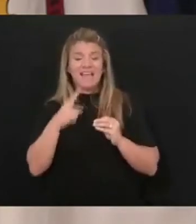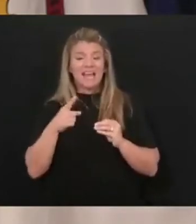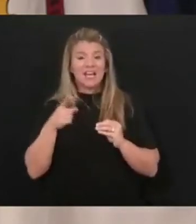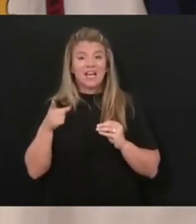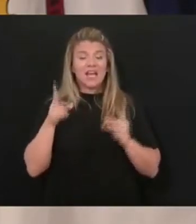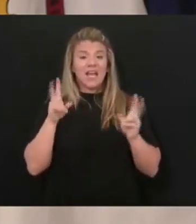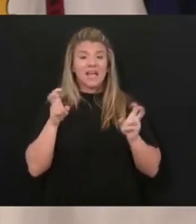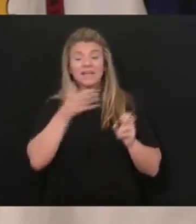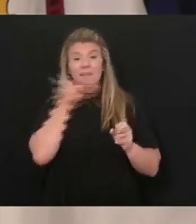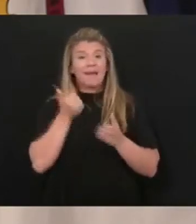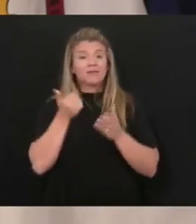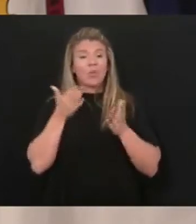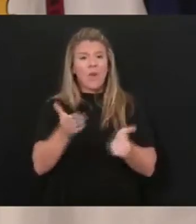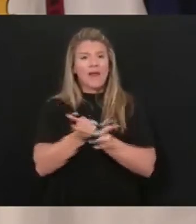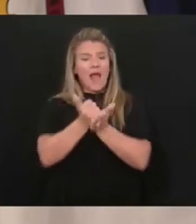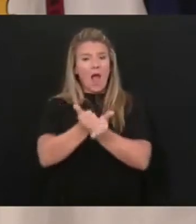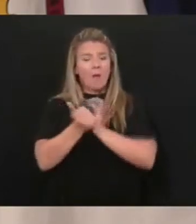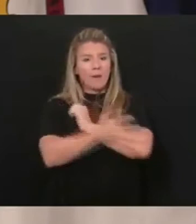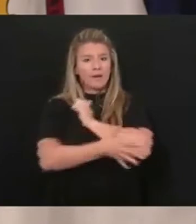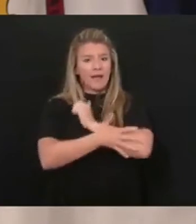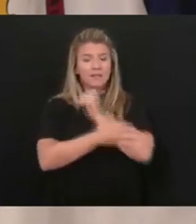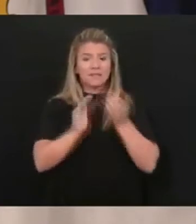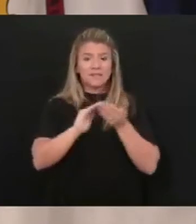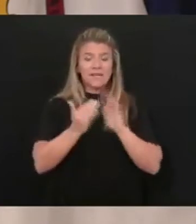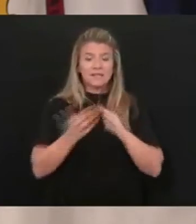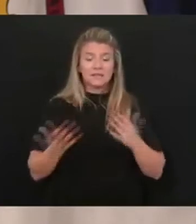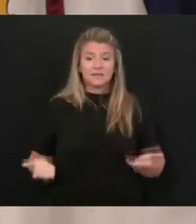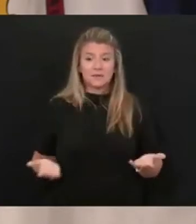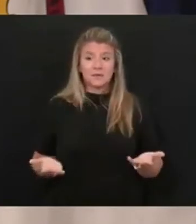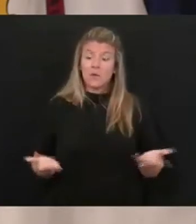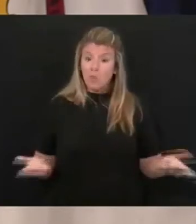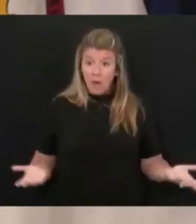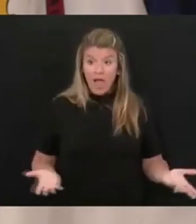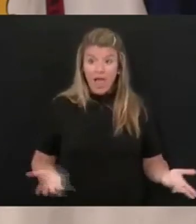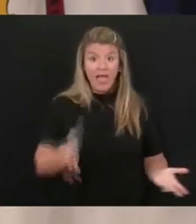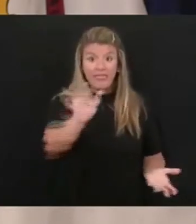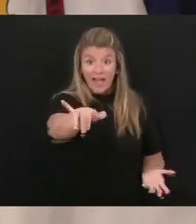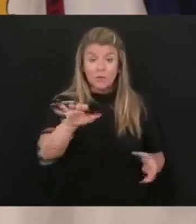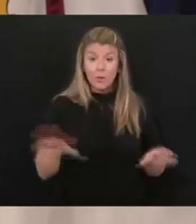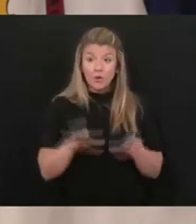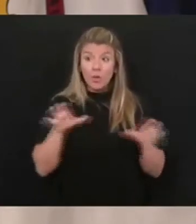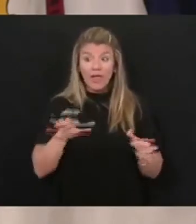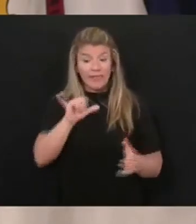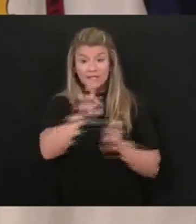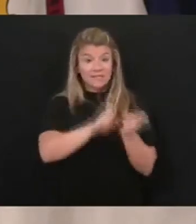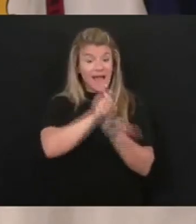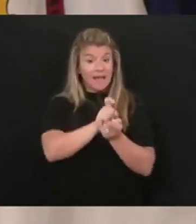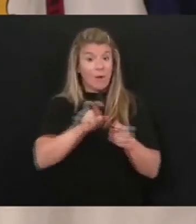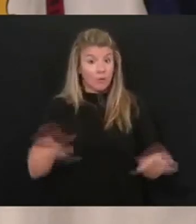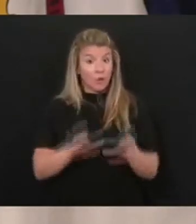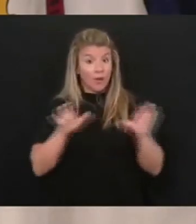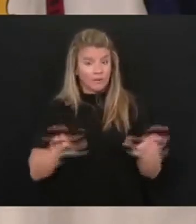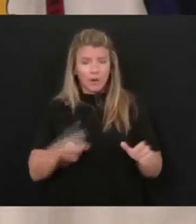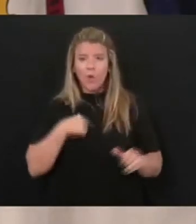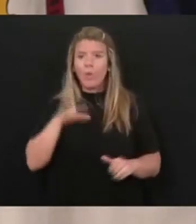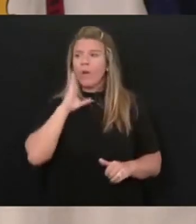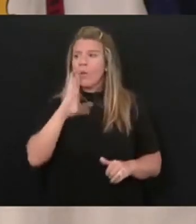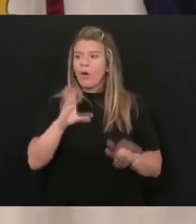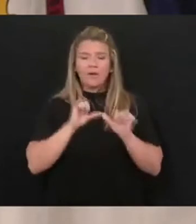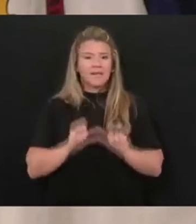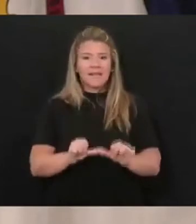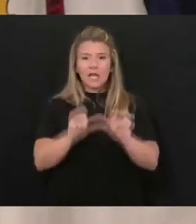way to help our counties and our cities. Well, mean, crying out loud. That's exactly what we're doing. Exactly what we're doing. We're going to continue